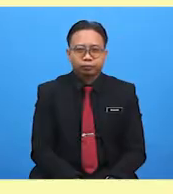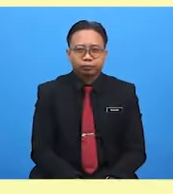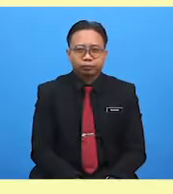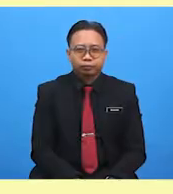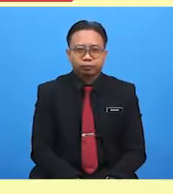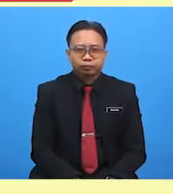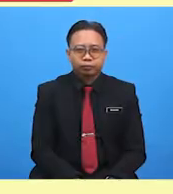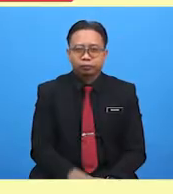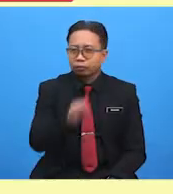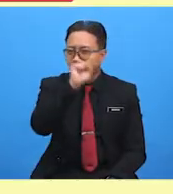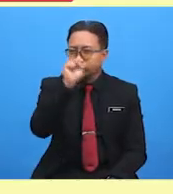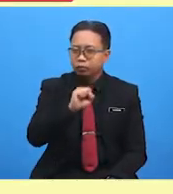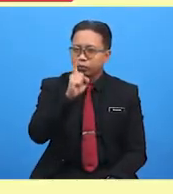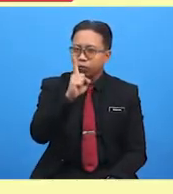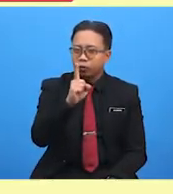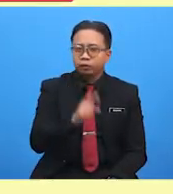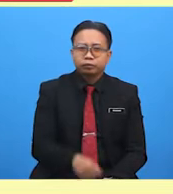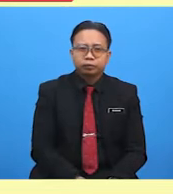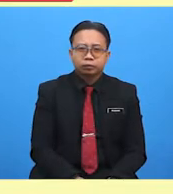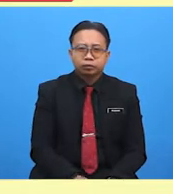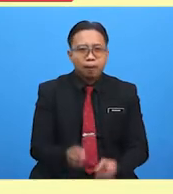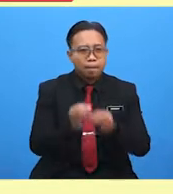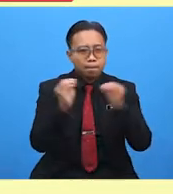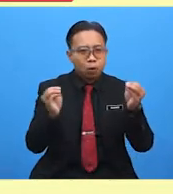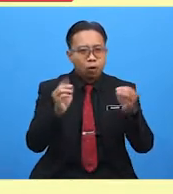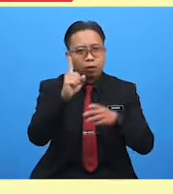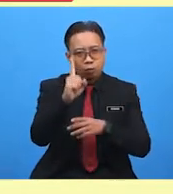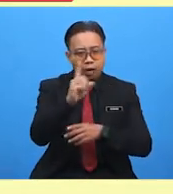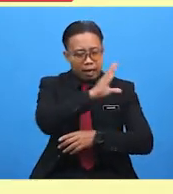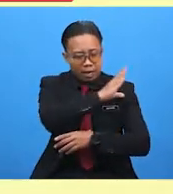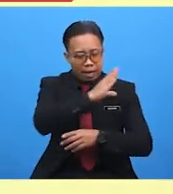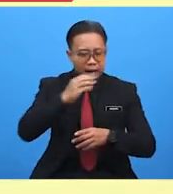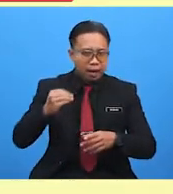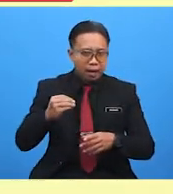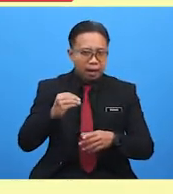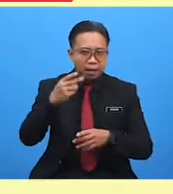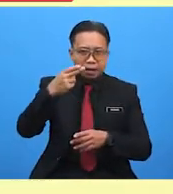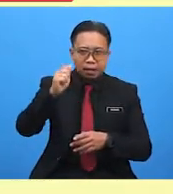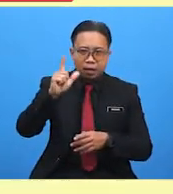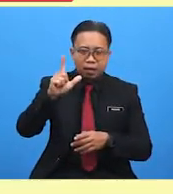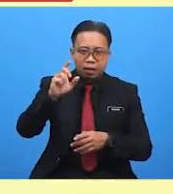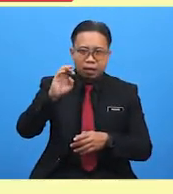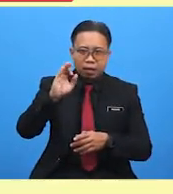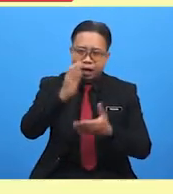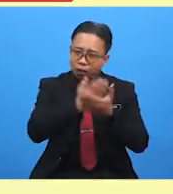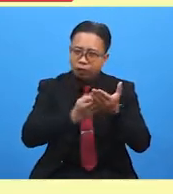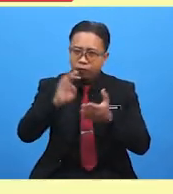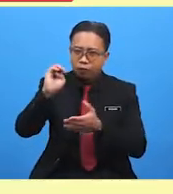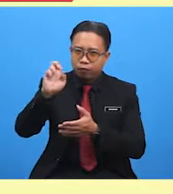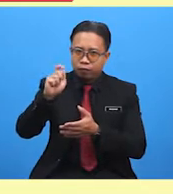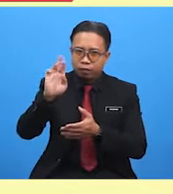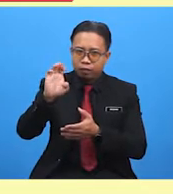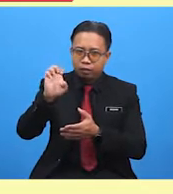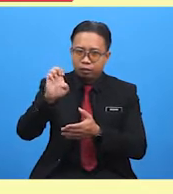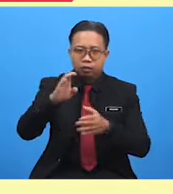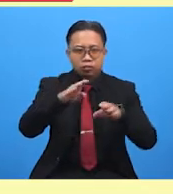Question 1. More than one and a half metres deep, snow lying in certain areas